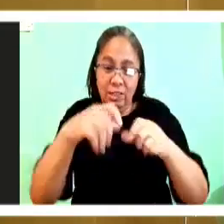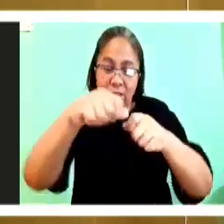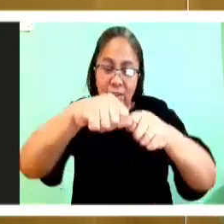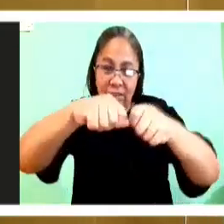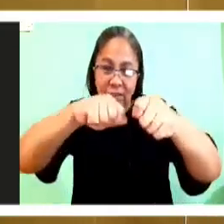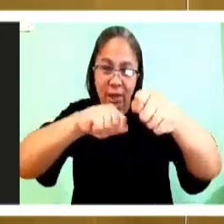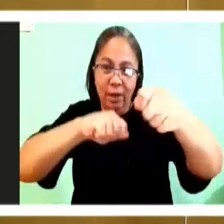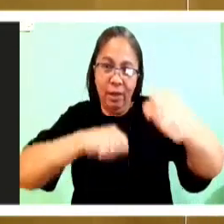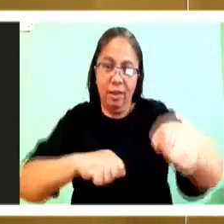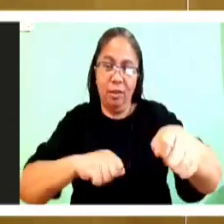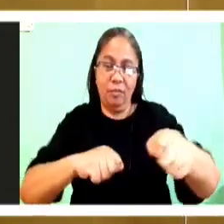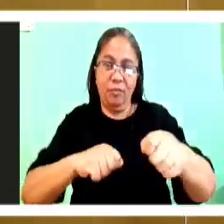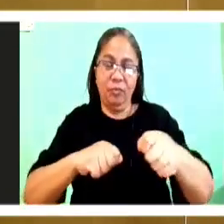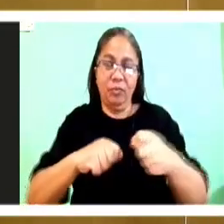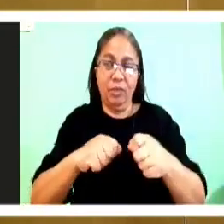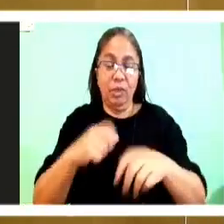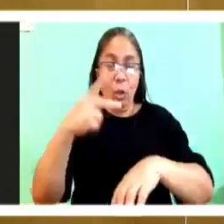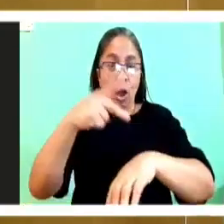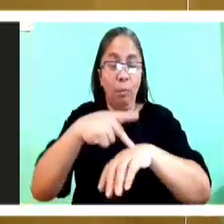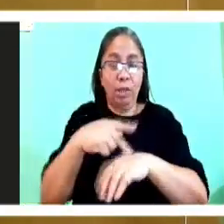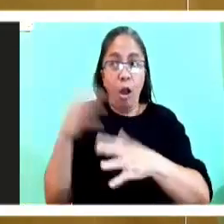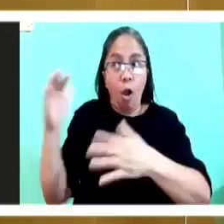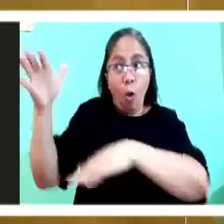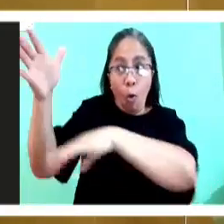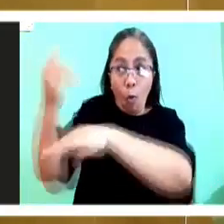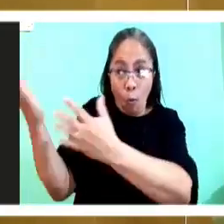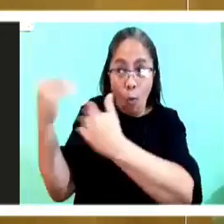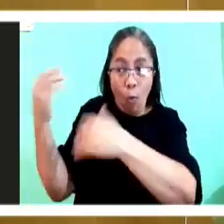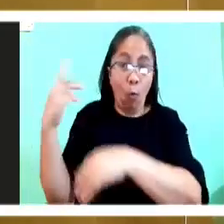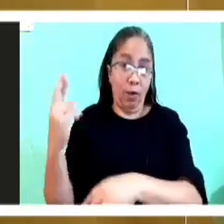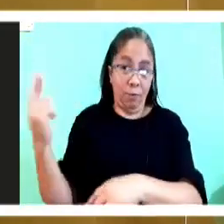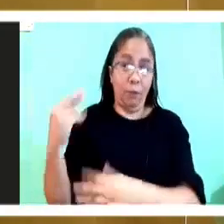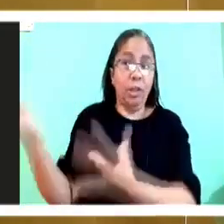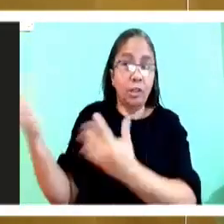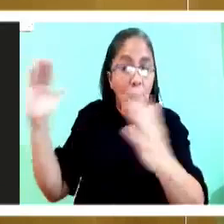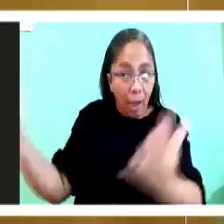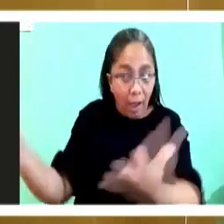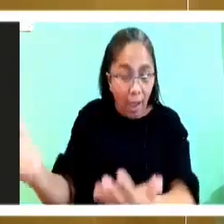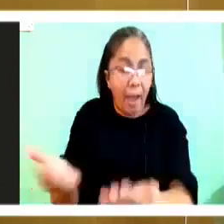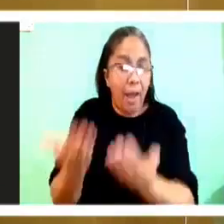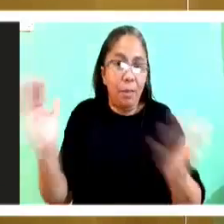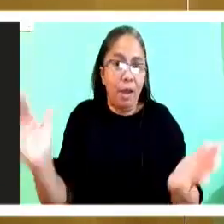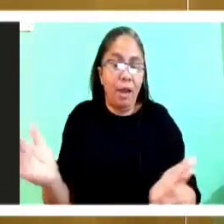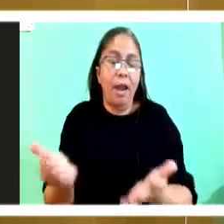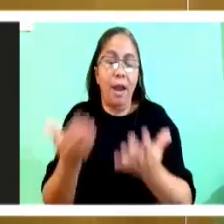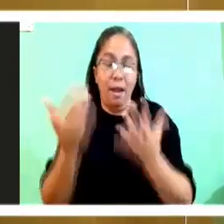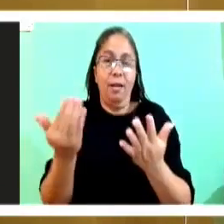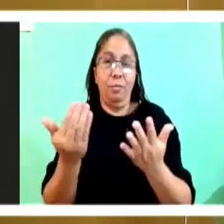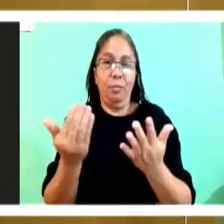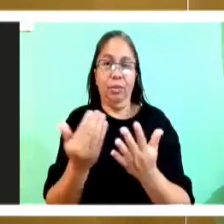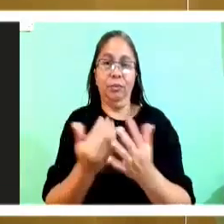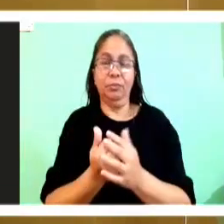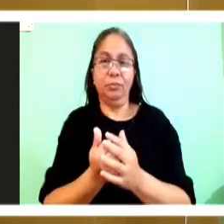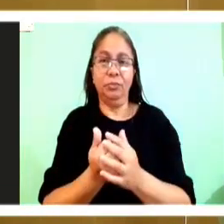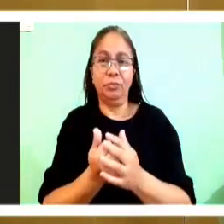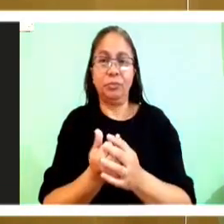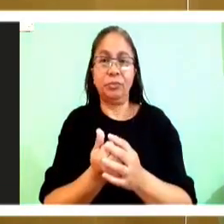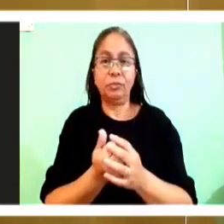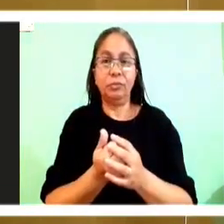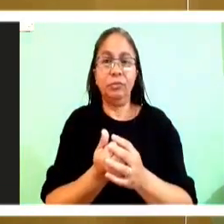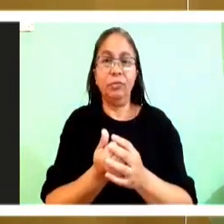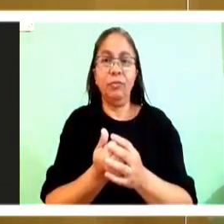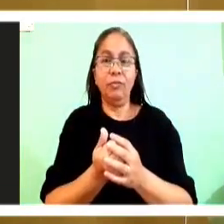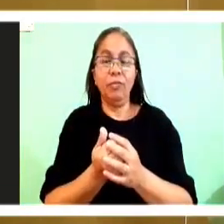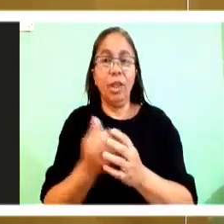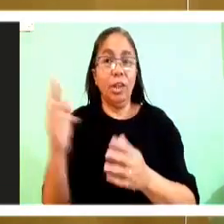So they signaled to their companions in the other boats to come and help them. When these